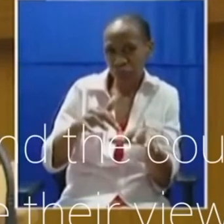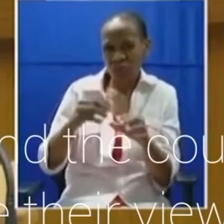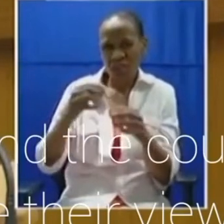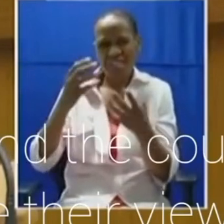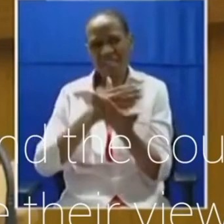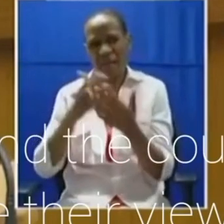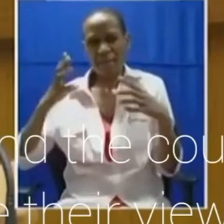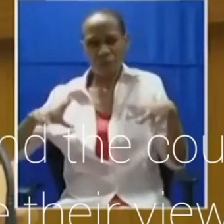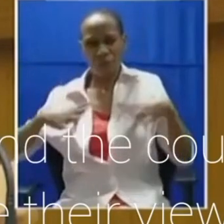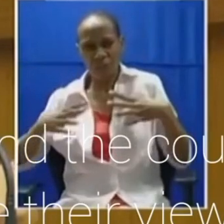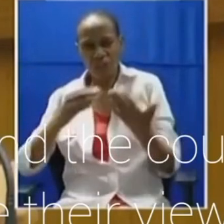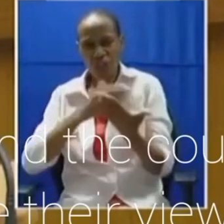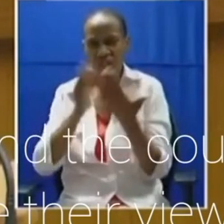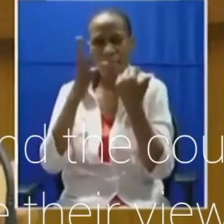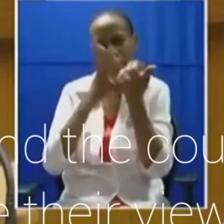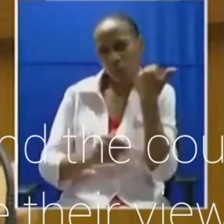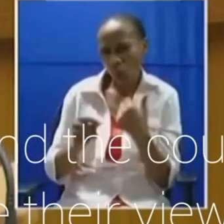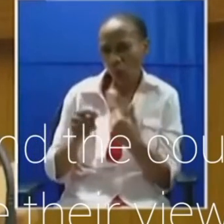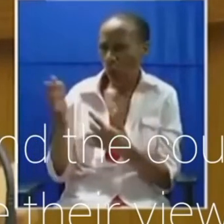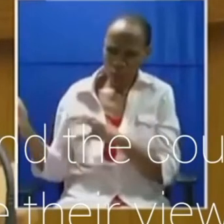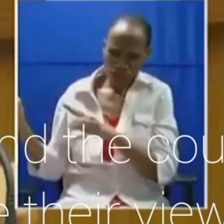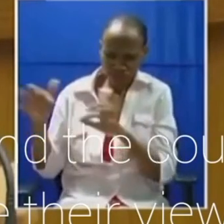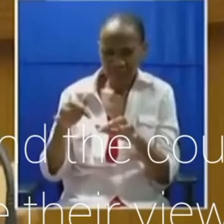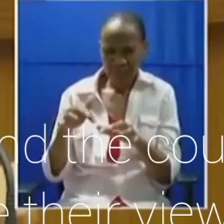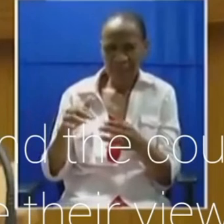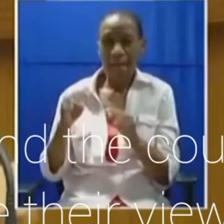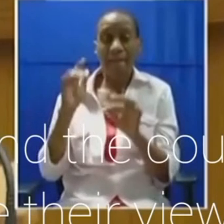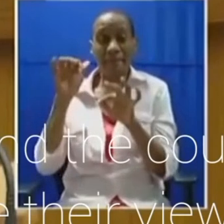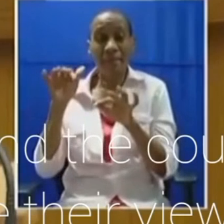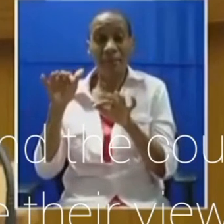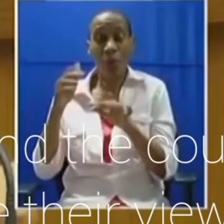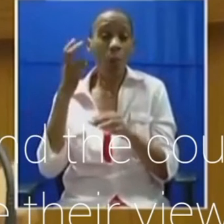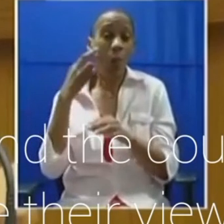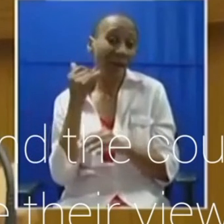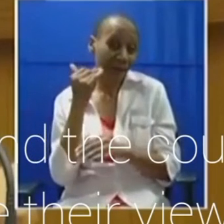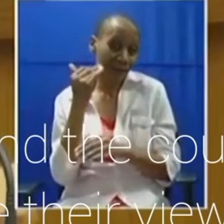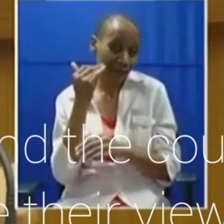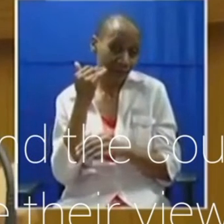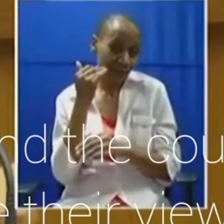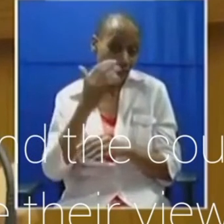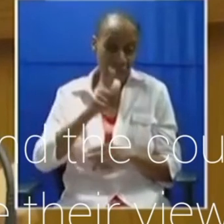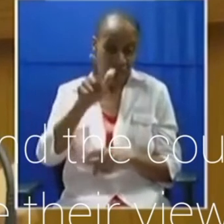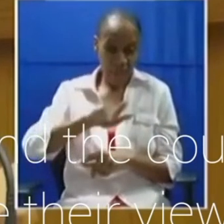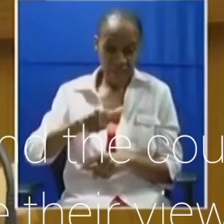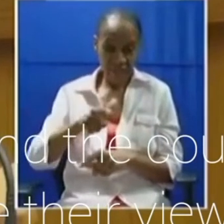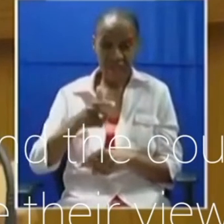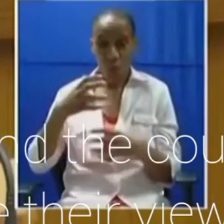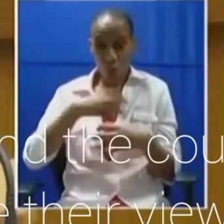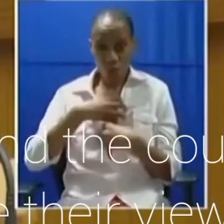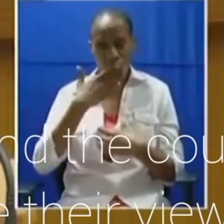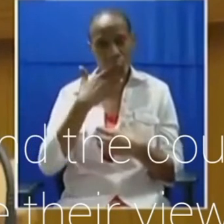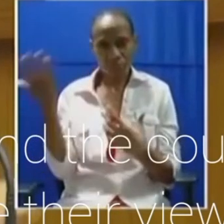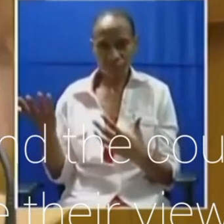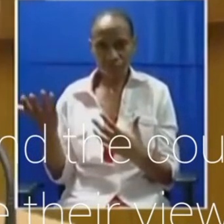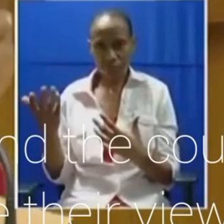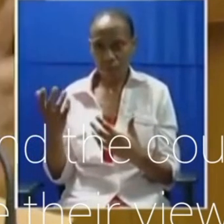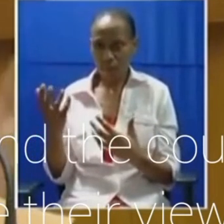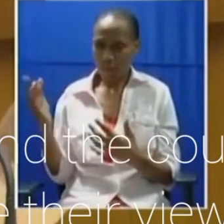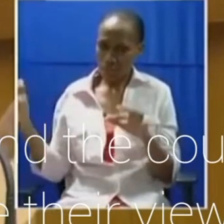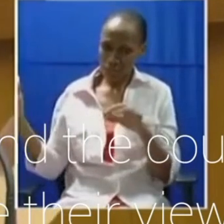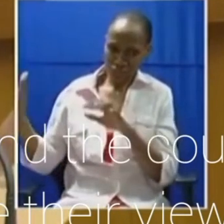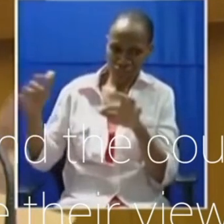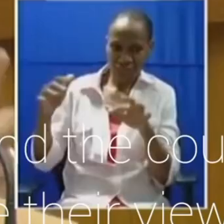or rich, the landless white people, all of them came in